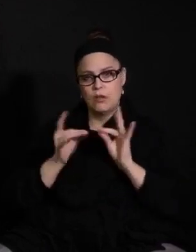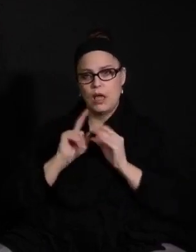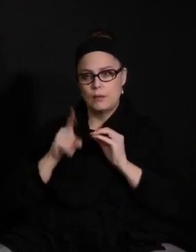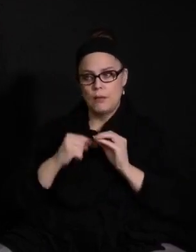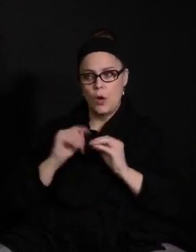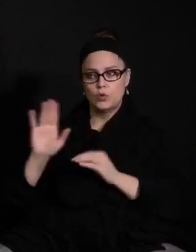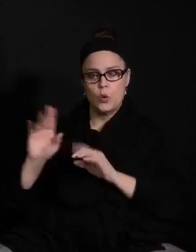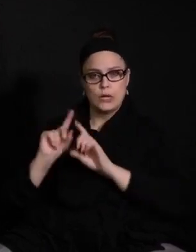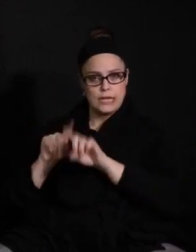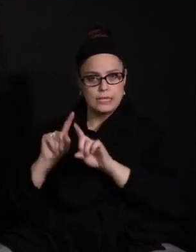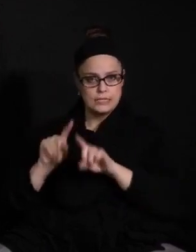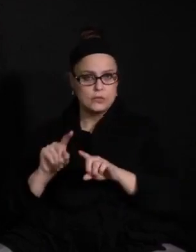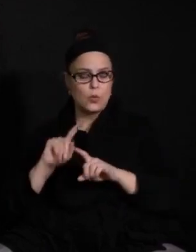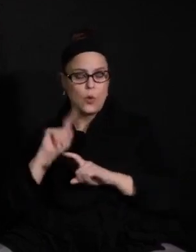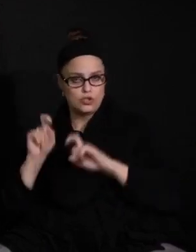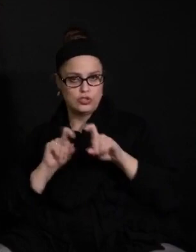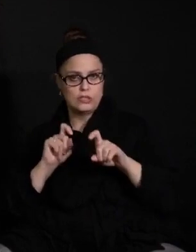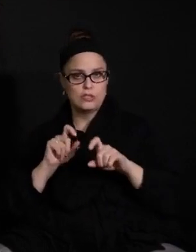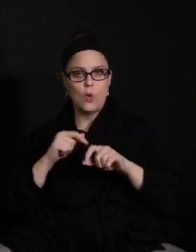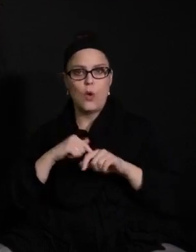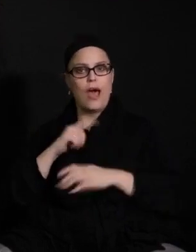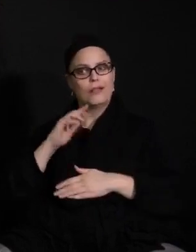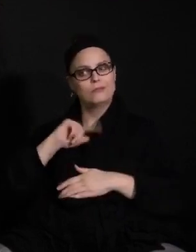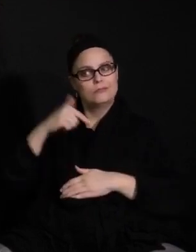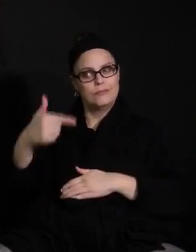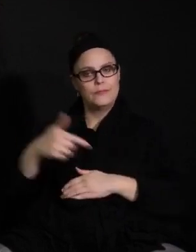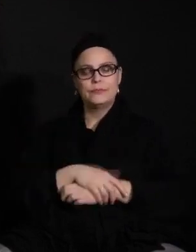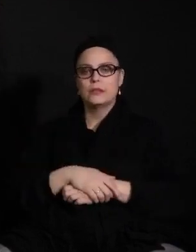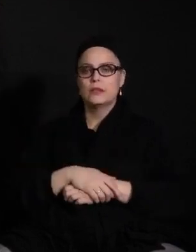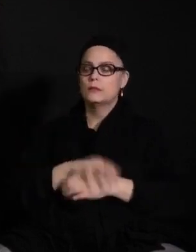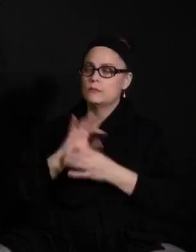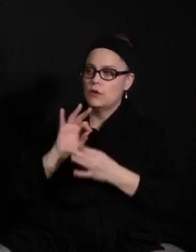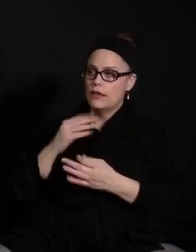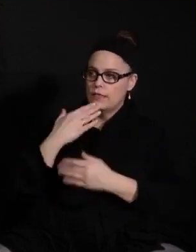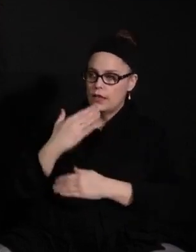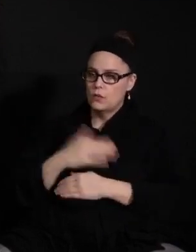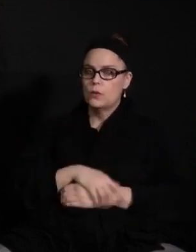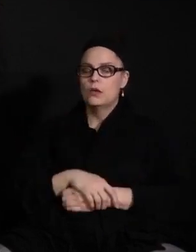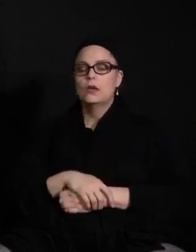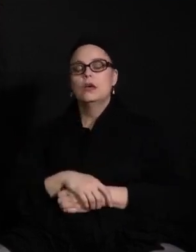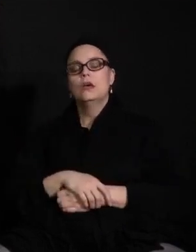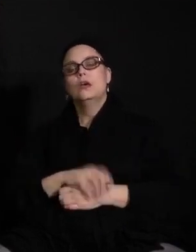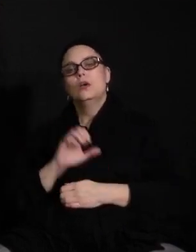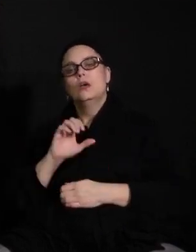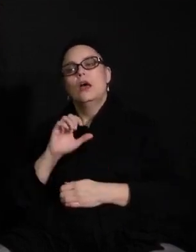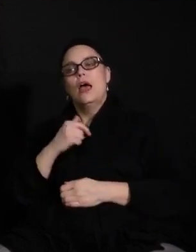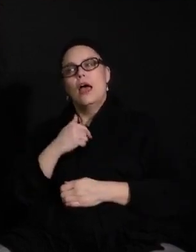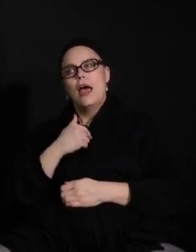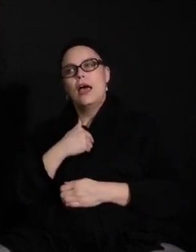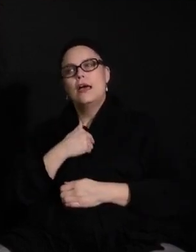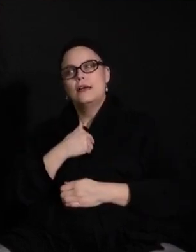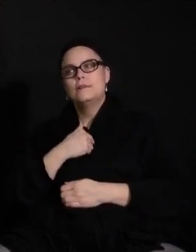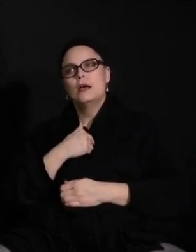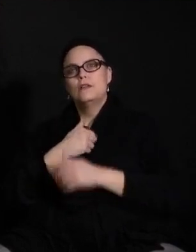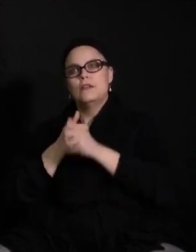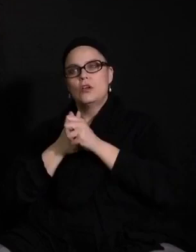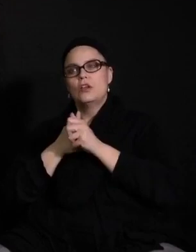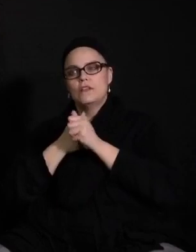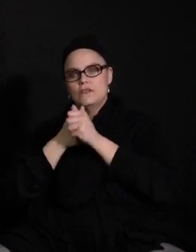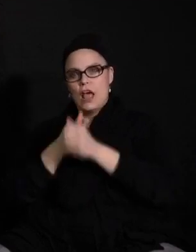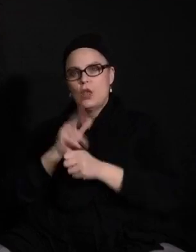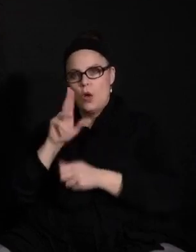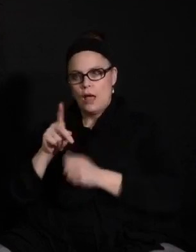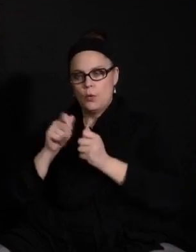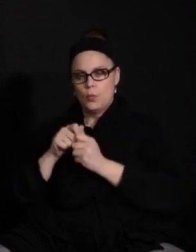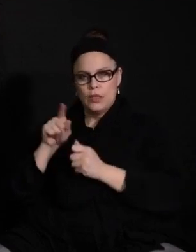brought up. So I'll turn it over to them. Perfect. Thank you, Dr. Gothard. Christine, I'm happy to follow up with you individually